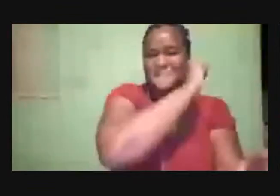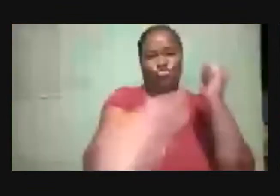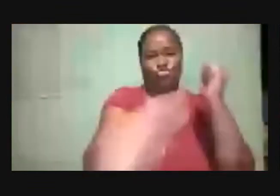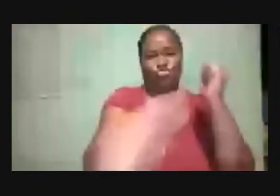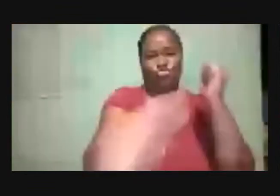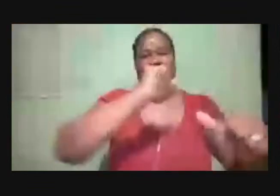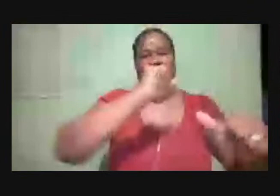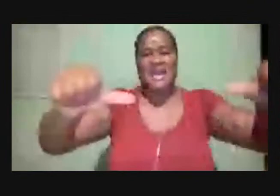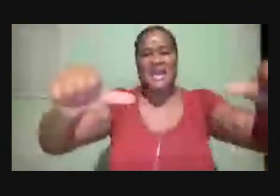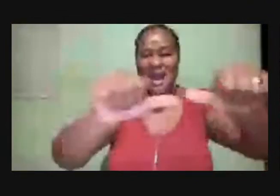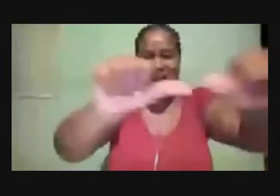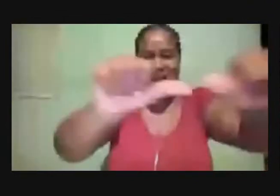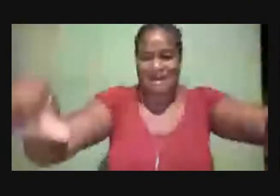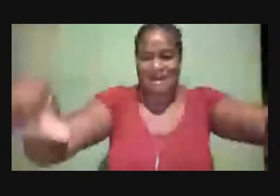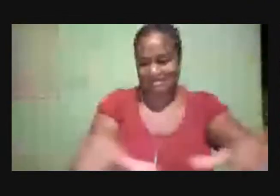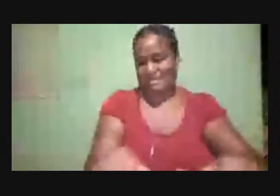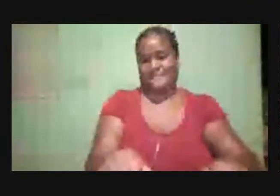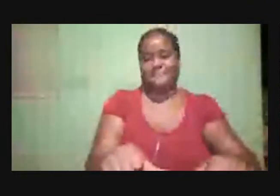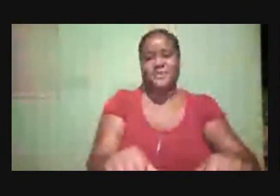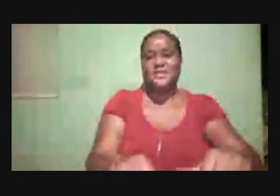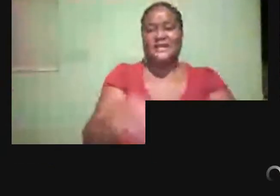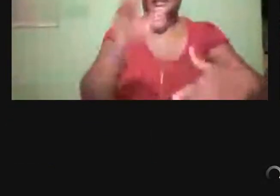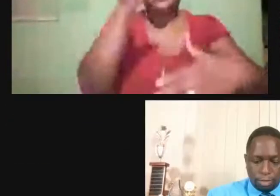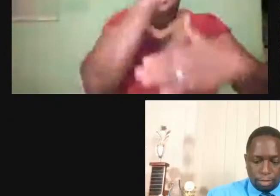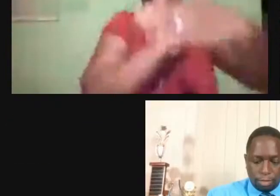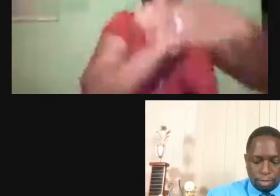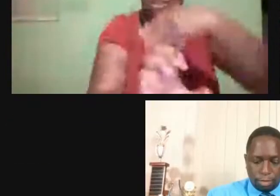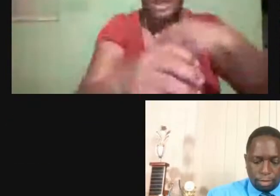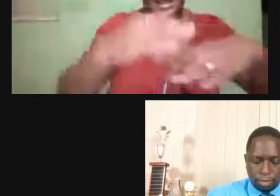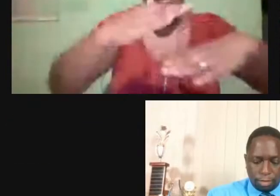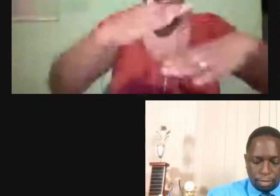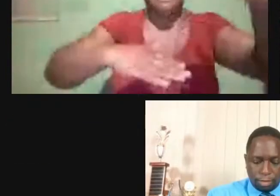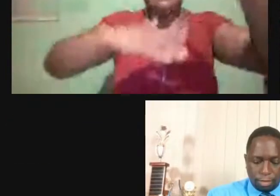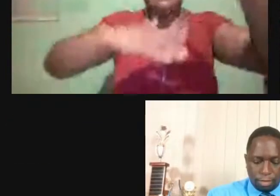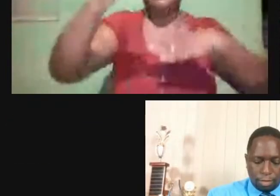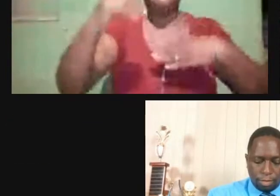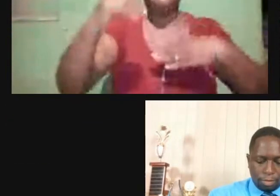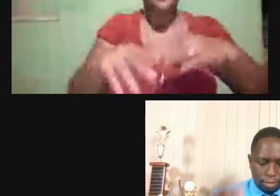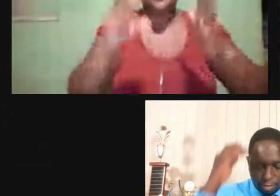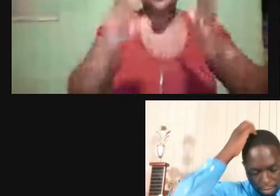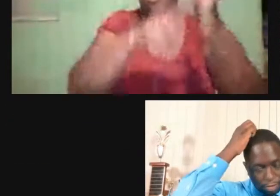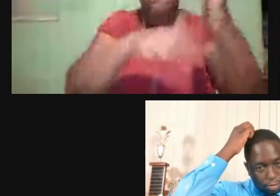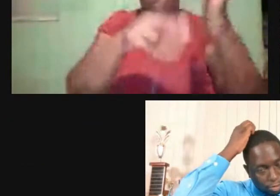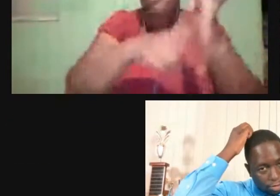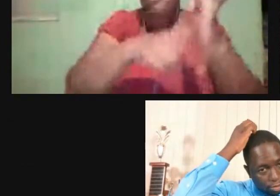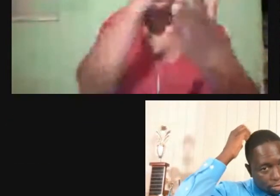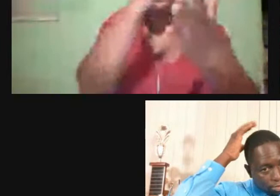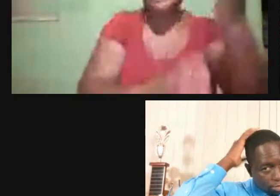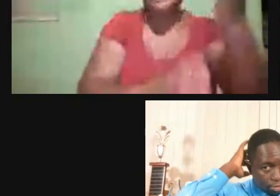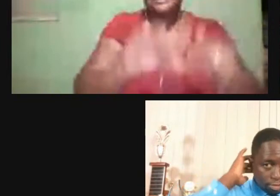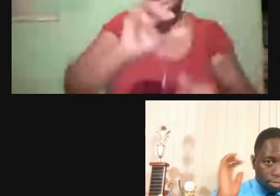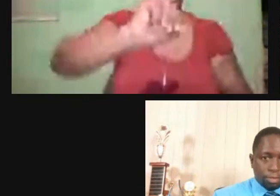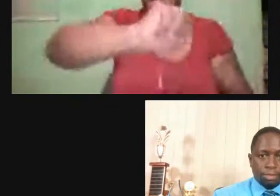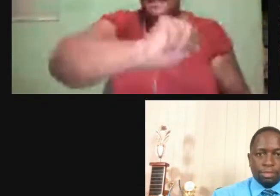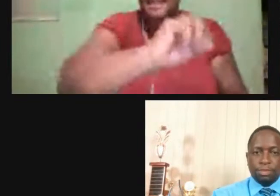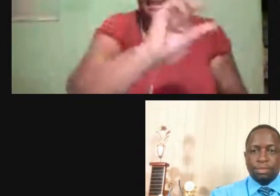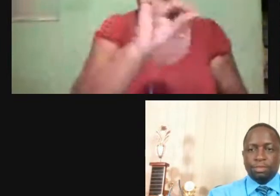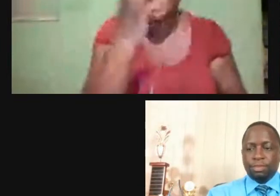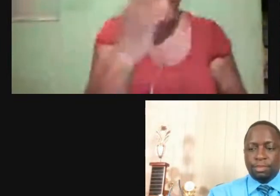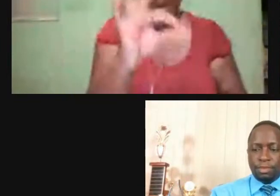Further Context You Can Read Chapters 18 17 And 18 In First Kings